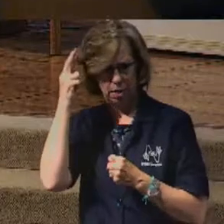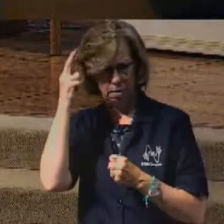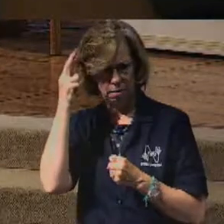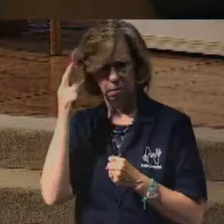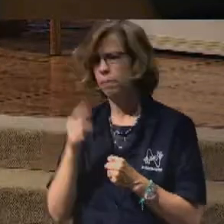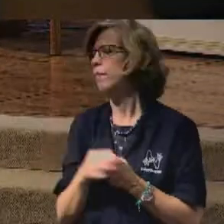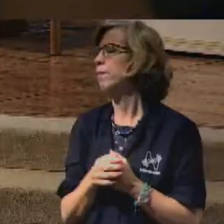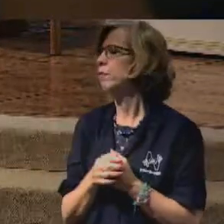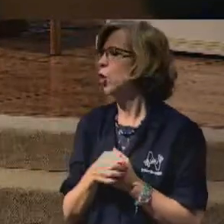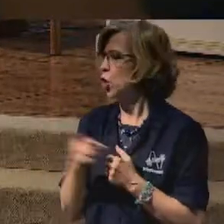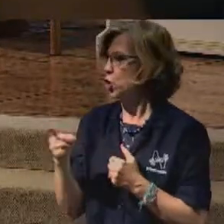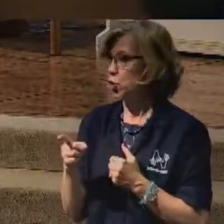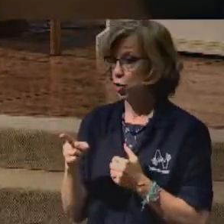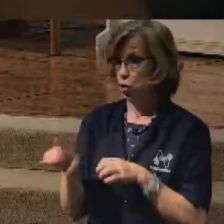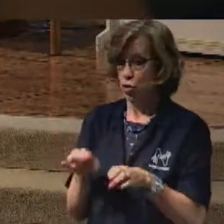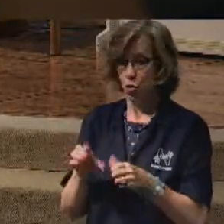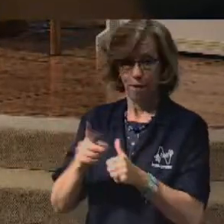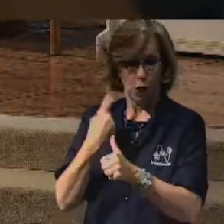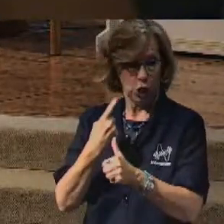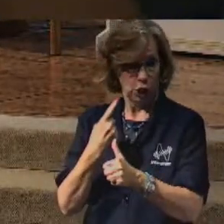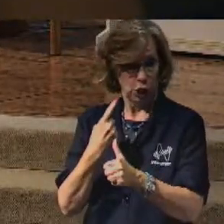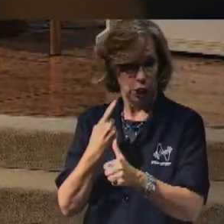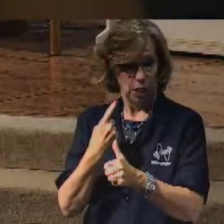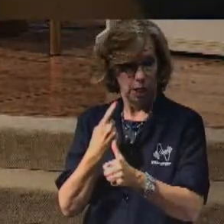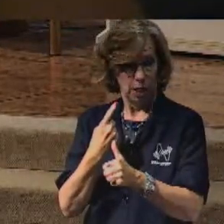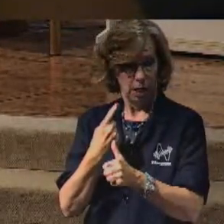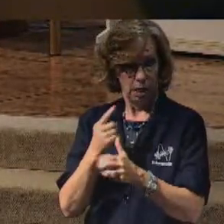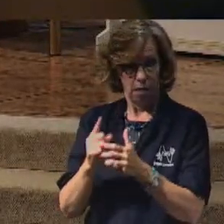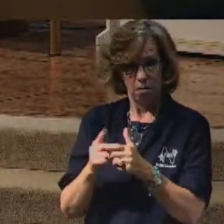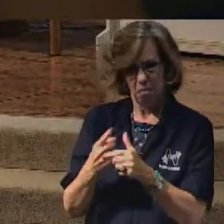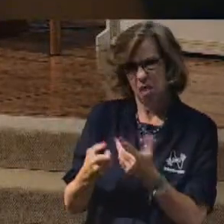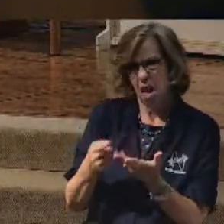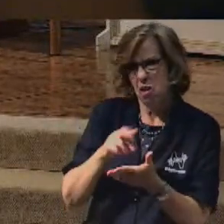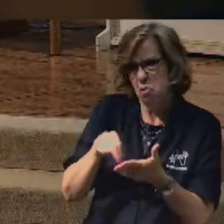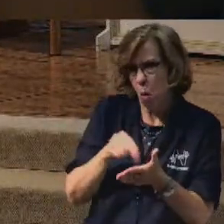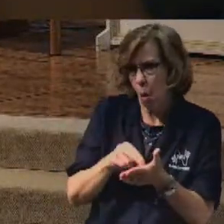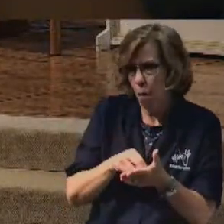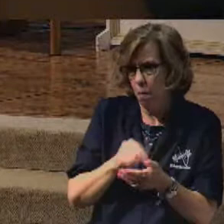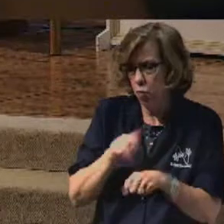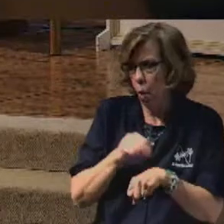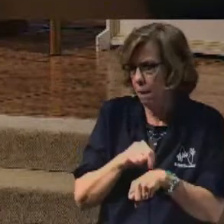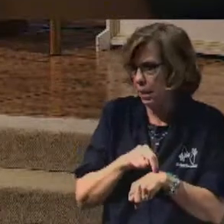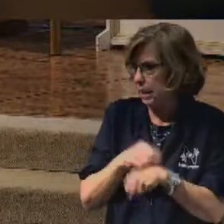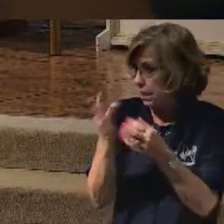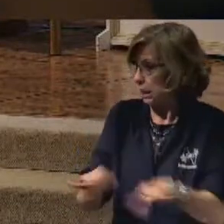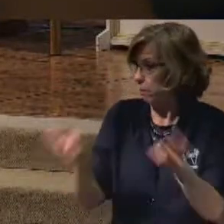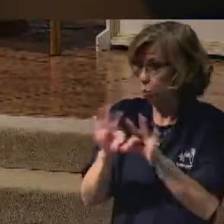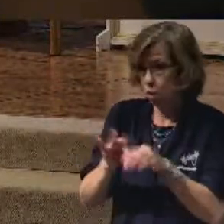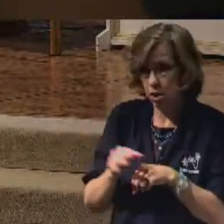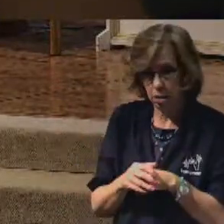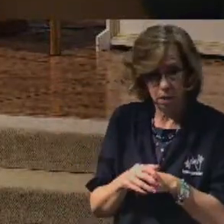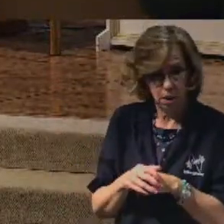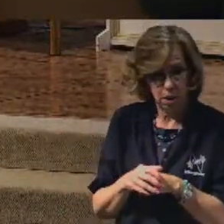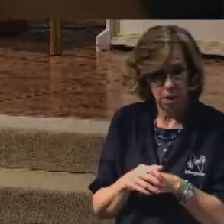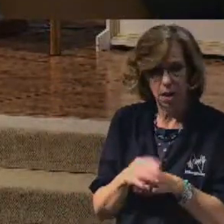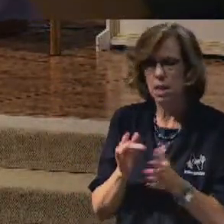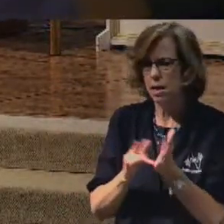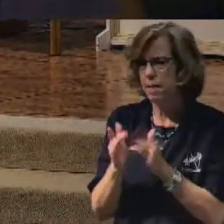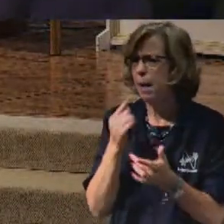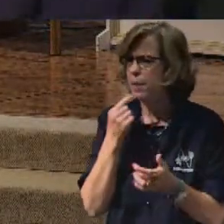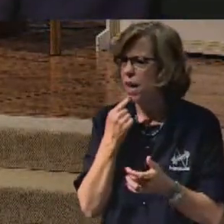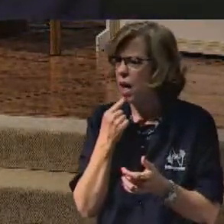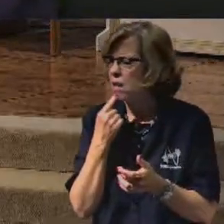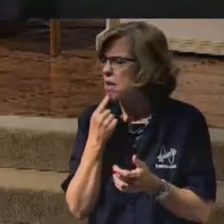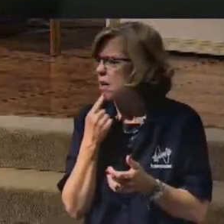If you do something first, then it's critically important. Philippians 3, 13 and 14. Brethren, I count not